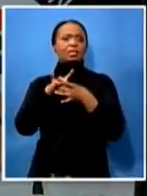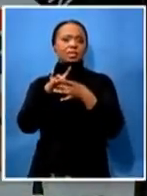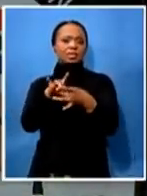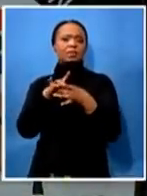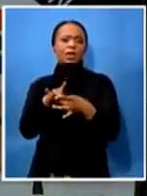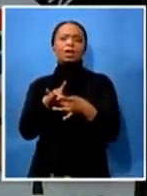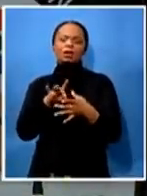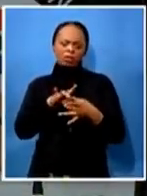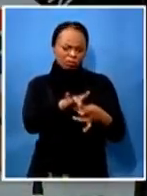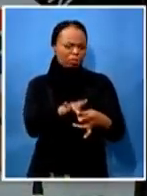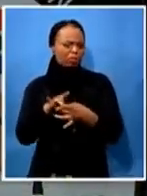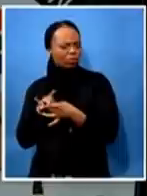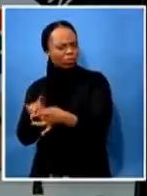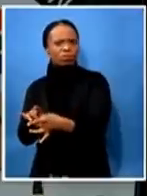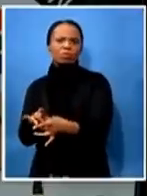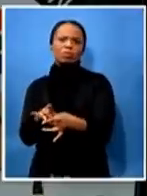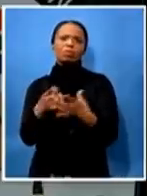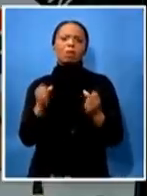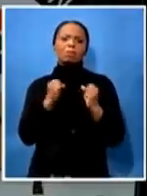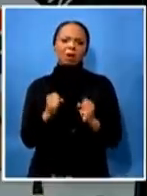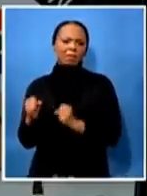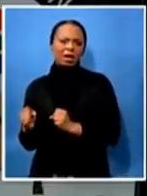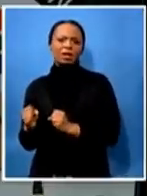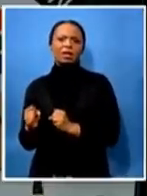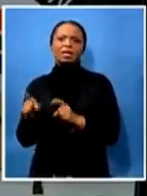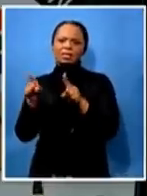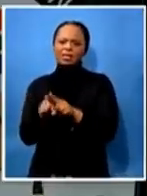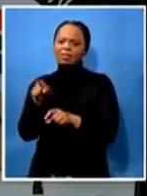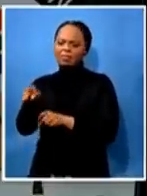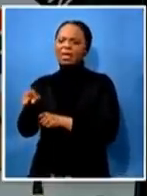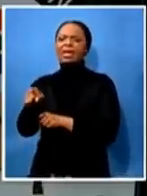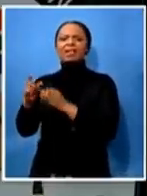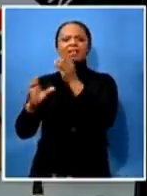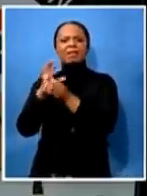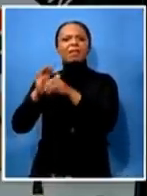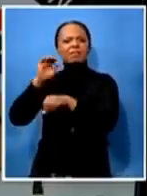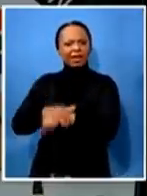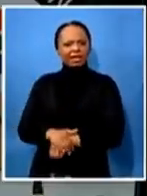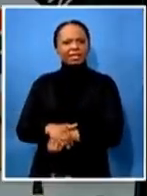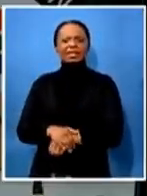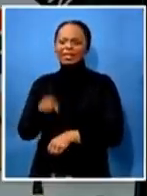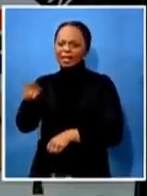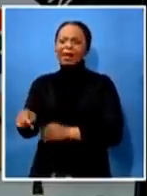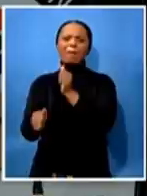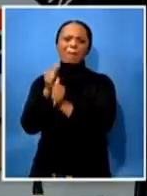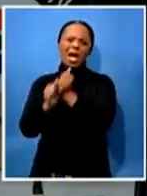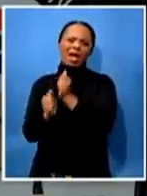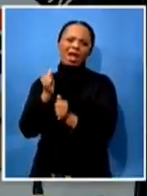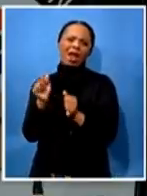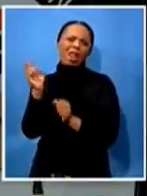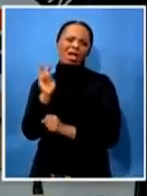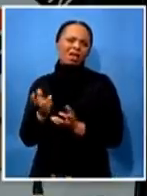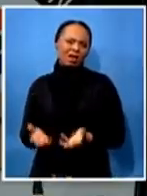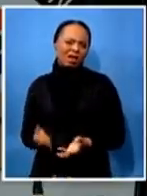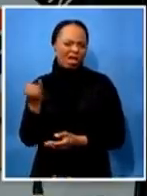he remains a family friend a brother and and more in particular an uncle to our kids the same with me